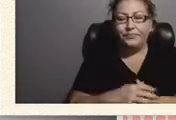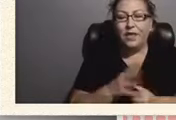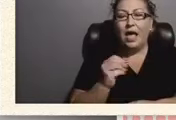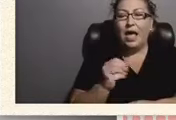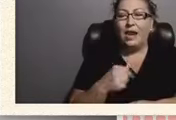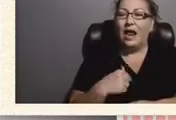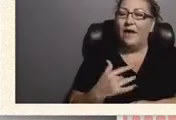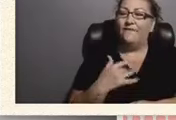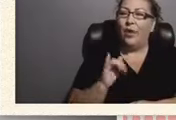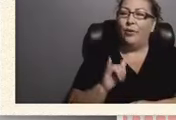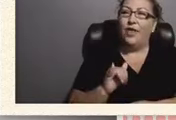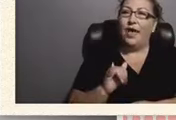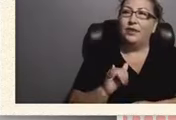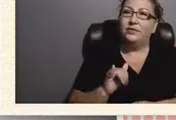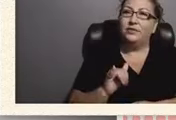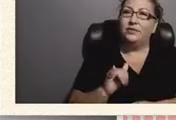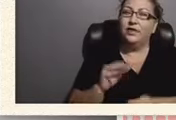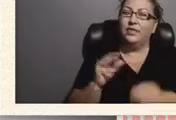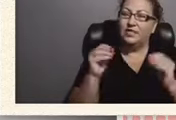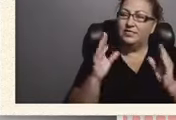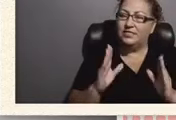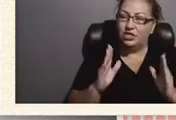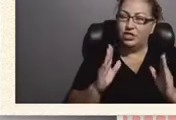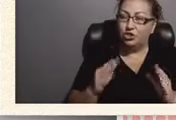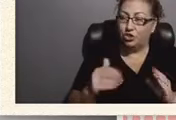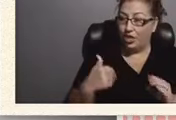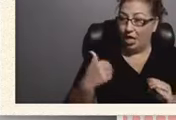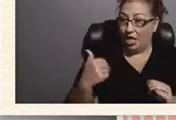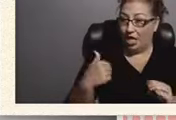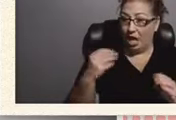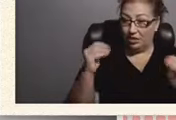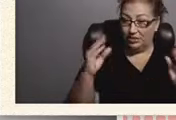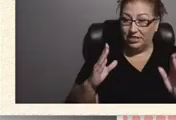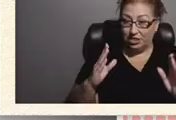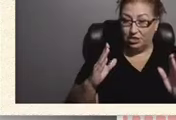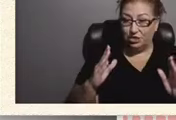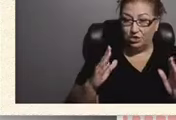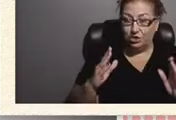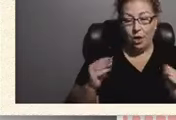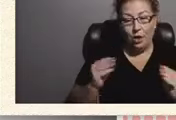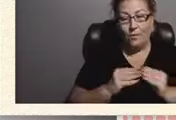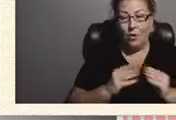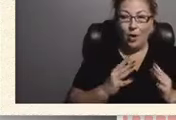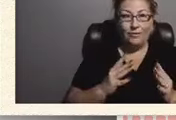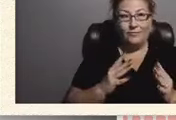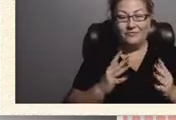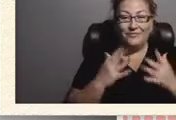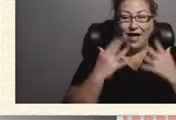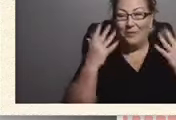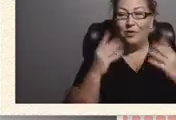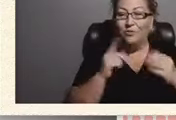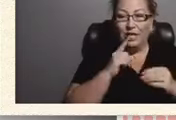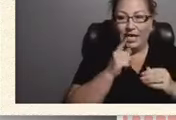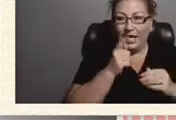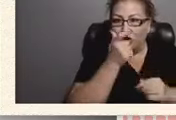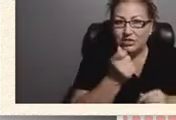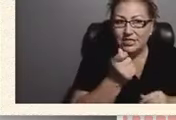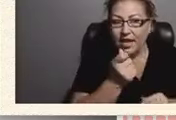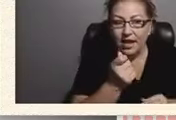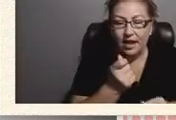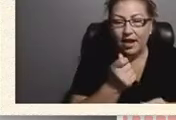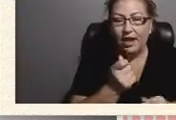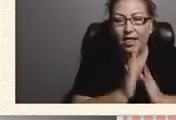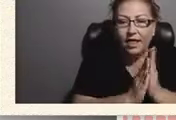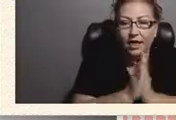the teachers the young teachers vibrant sort of like yourself were so interested you know they might not have been the best